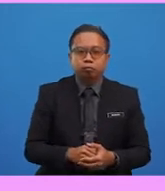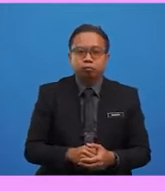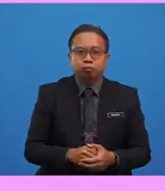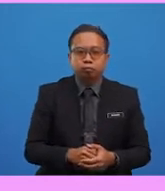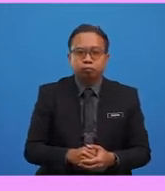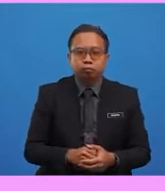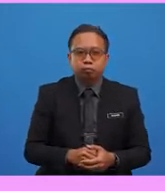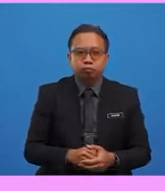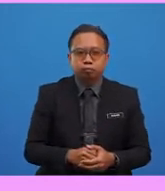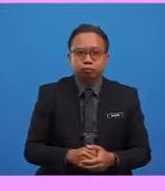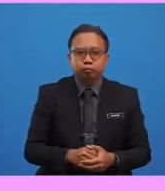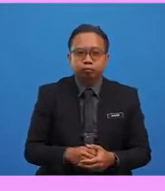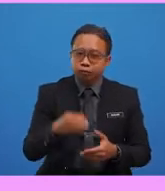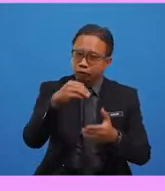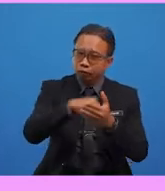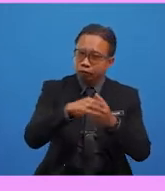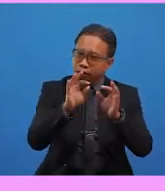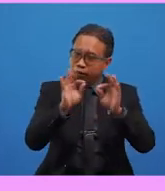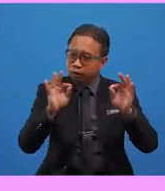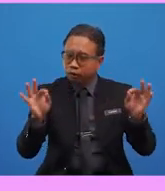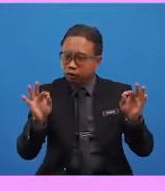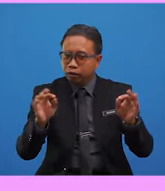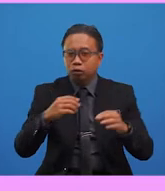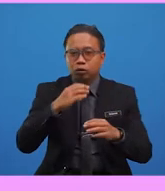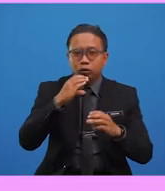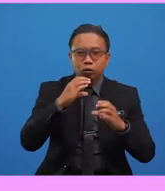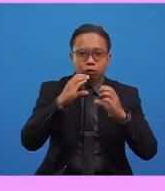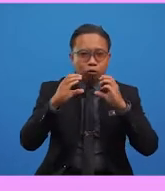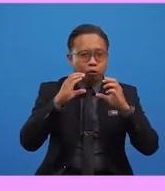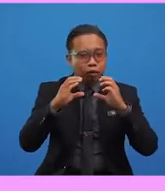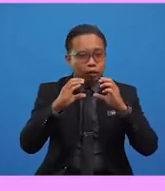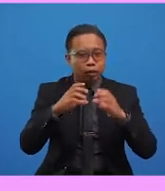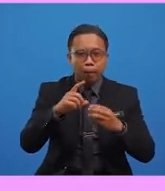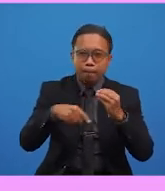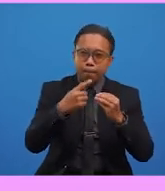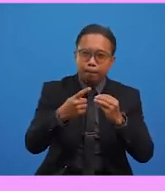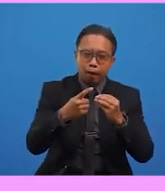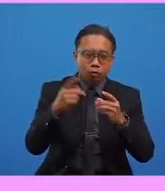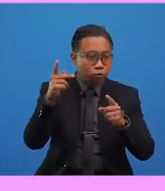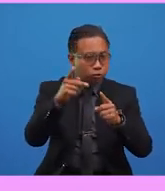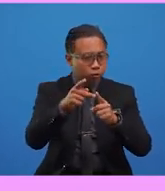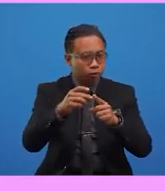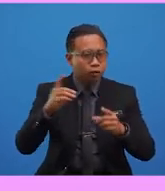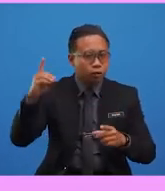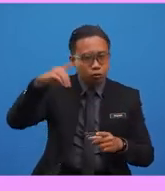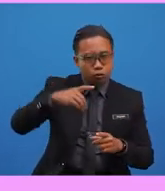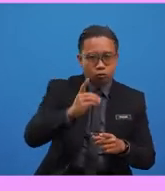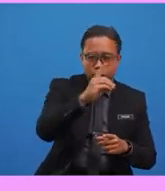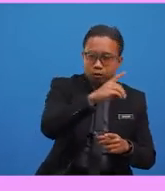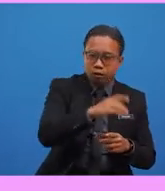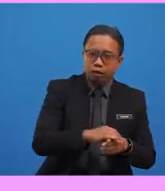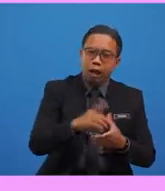In this sentence, we are talking about the specific dolphin. Instead, we are talking about any dolphin.